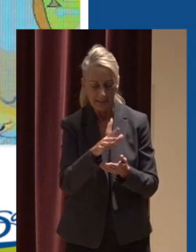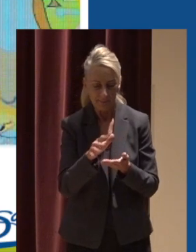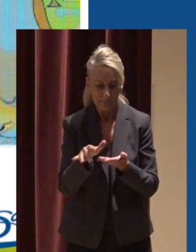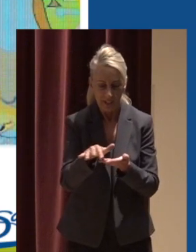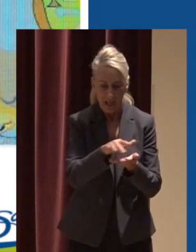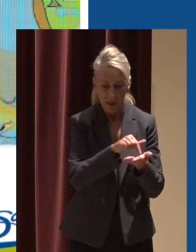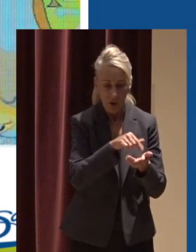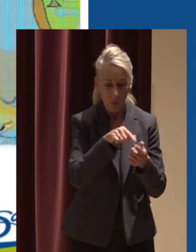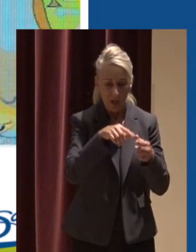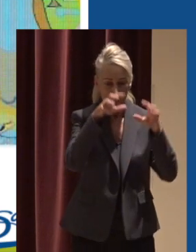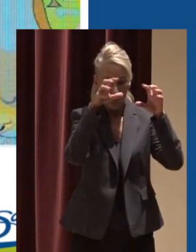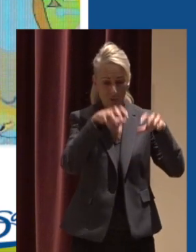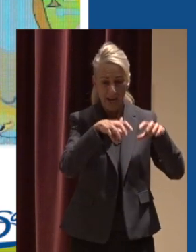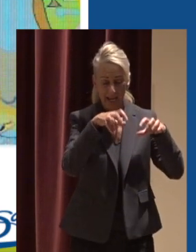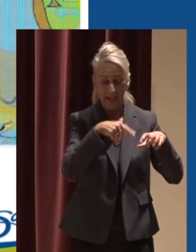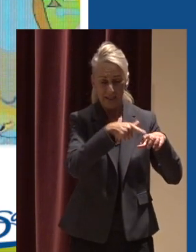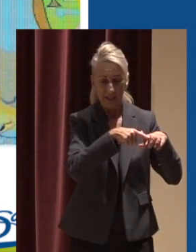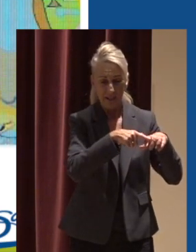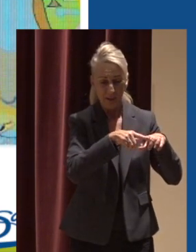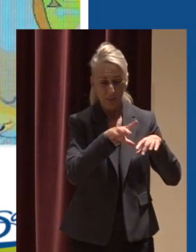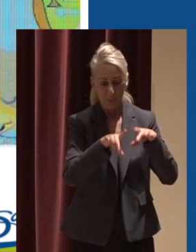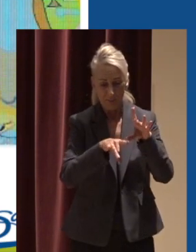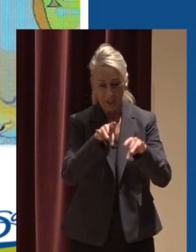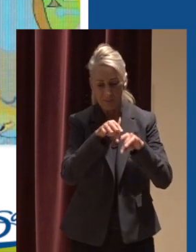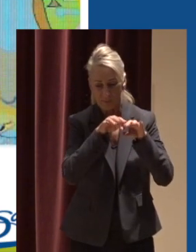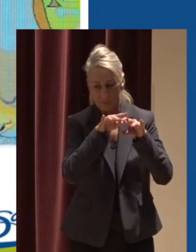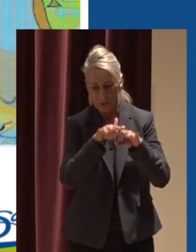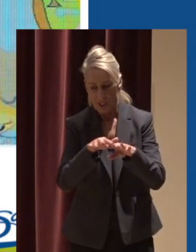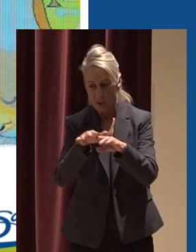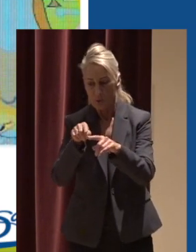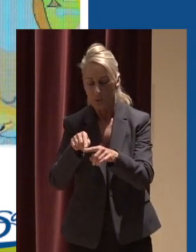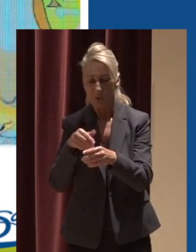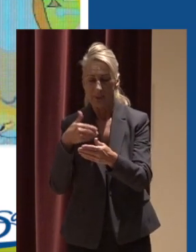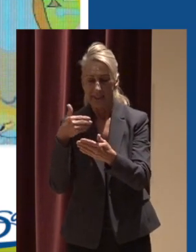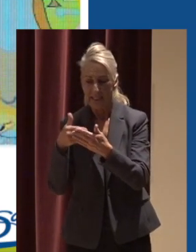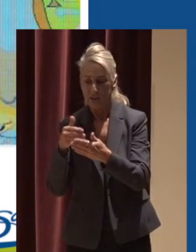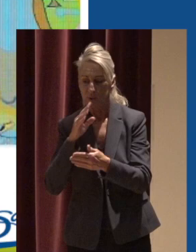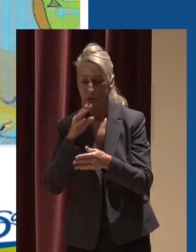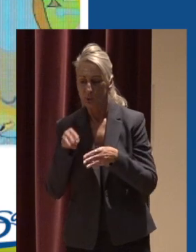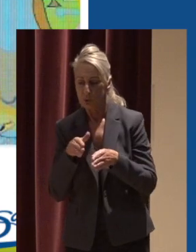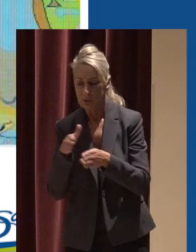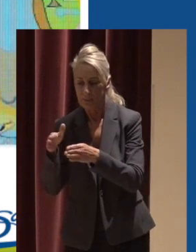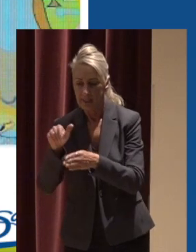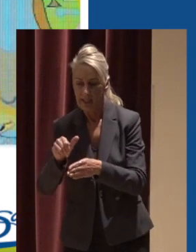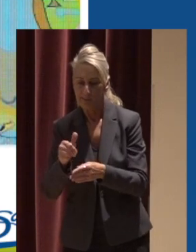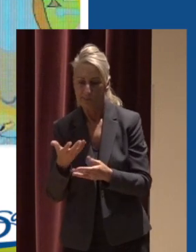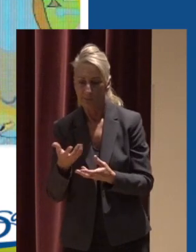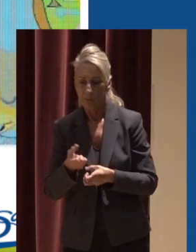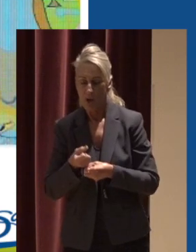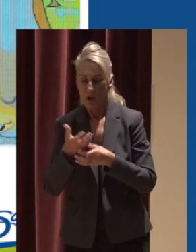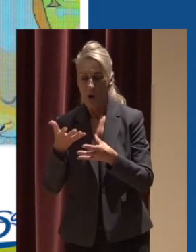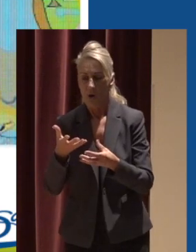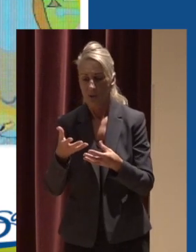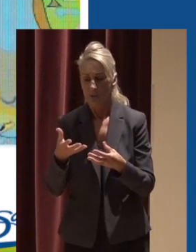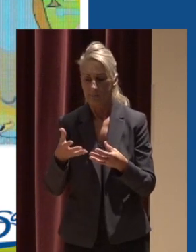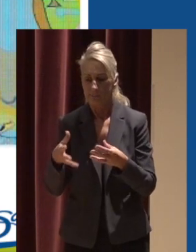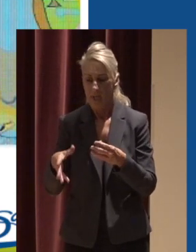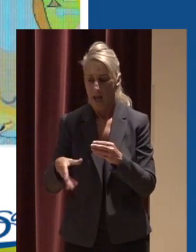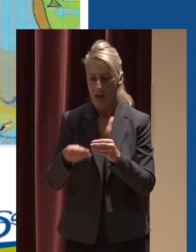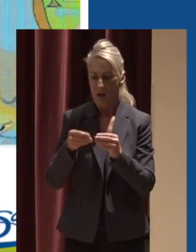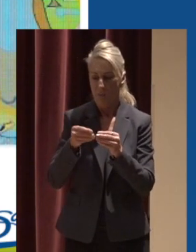and then when the rain comes those pollutants are picked up and carried into the nearest stream which can cause an even greater load of pollutants